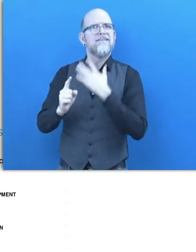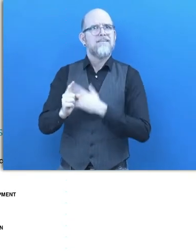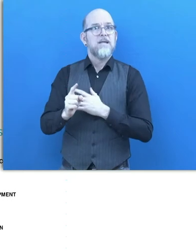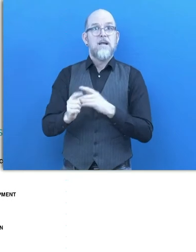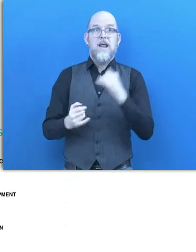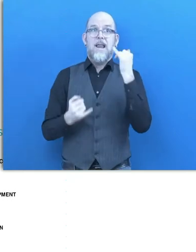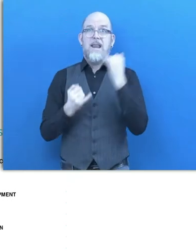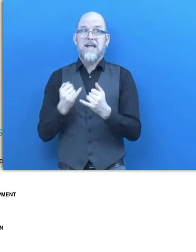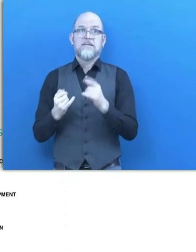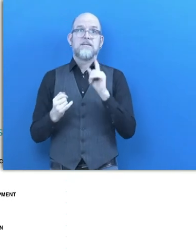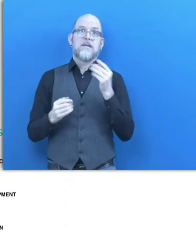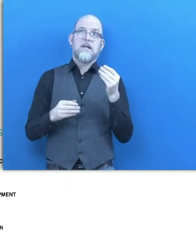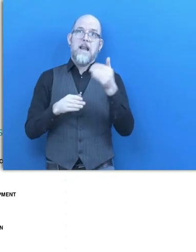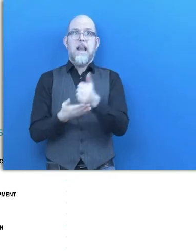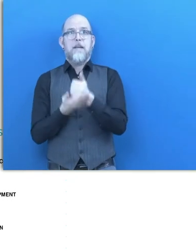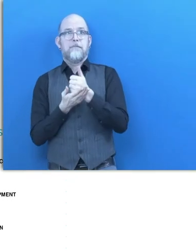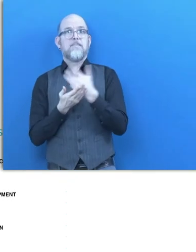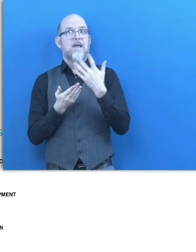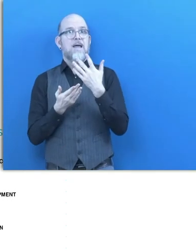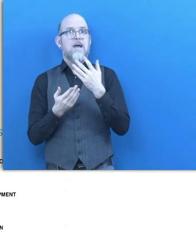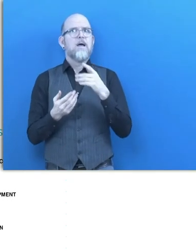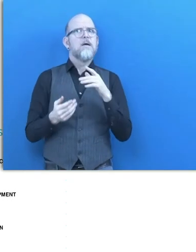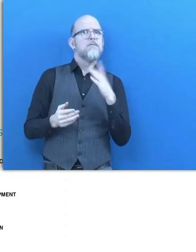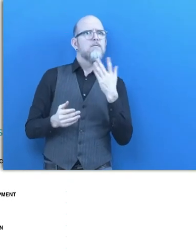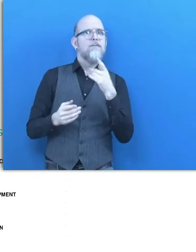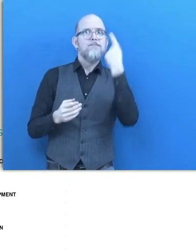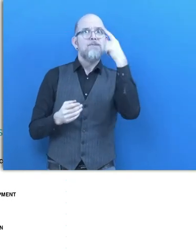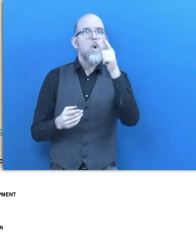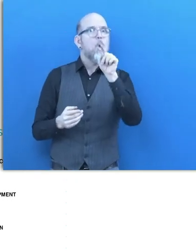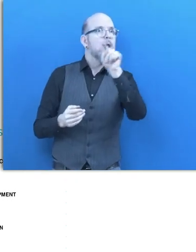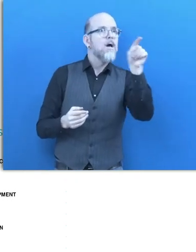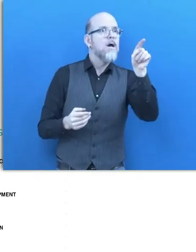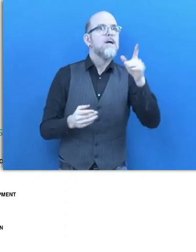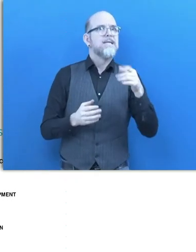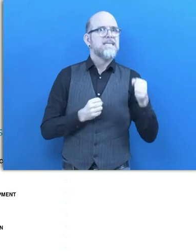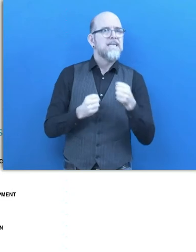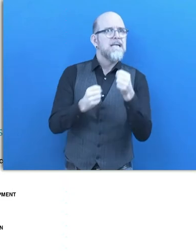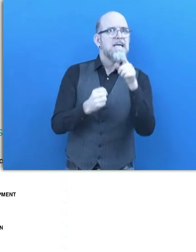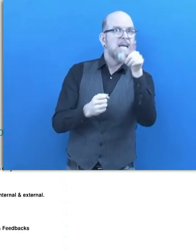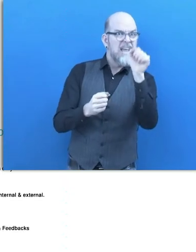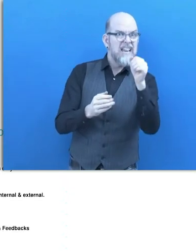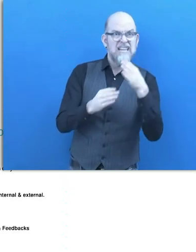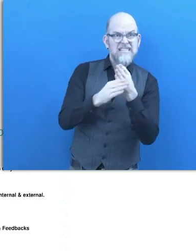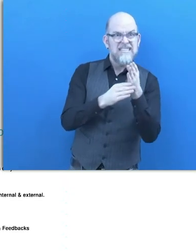least, it gives us purpose and direction and will inform our strategy for the future in this endeavor.